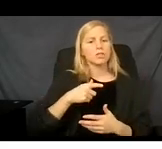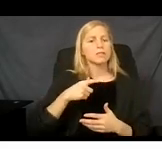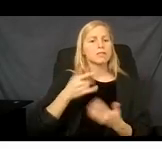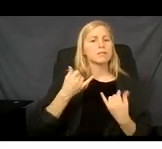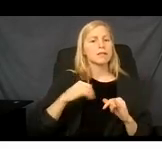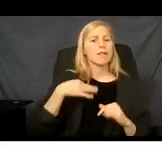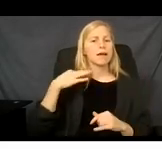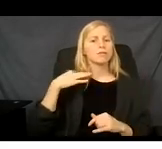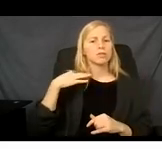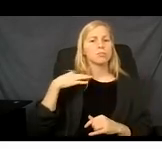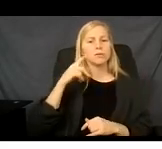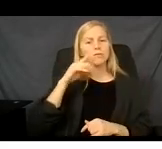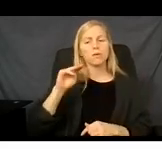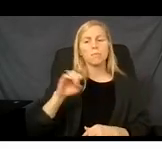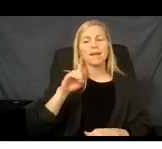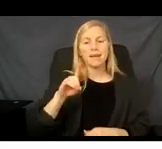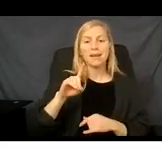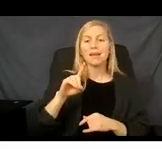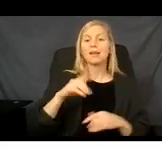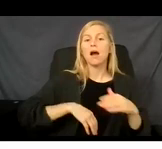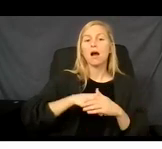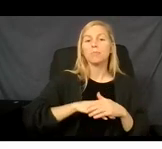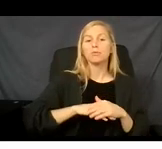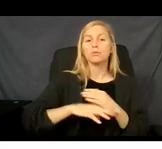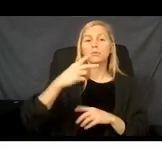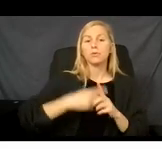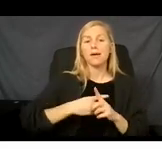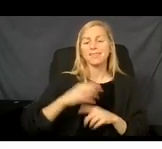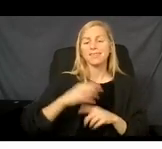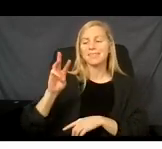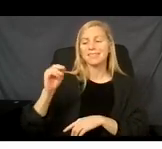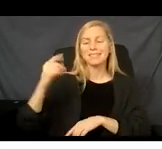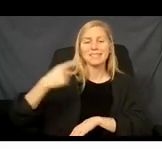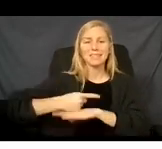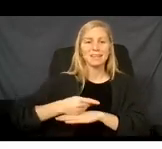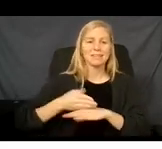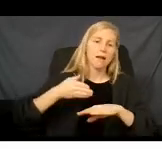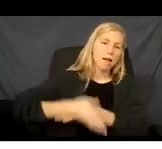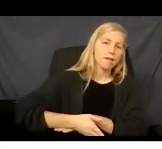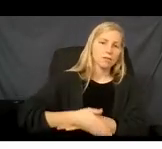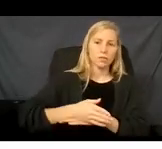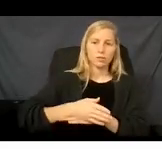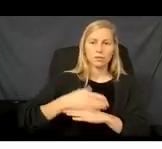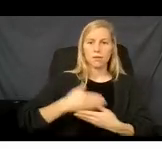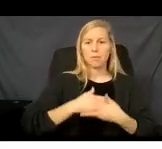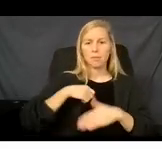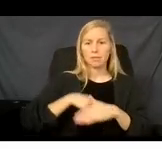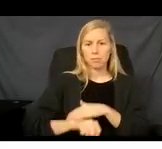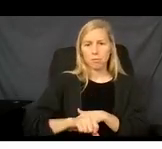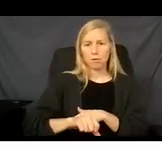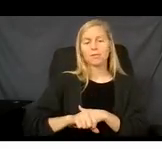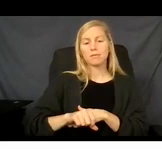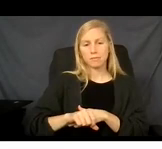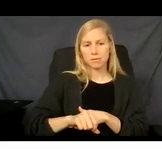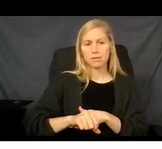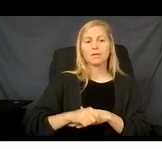60 days after delivery. That is called the postpartum coverage. So after delivery, your